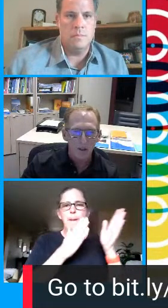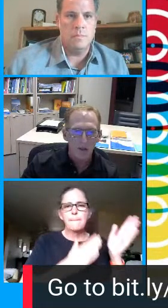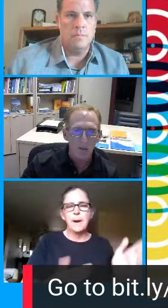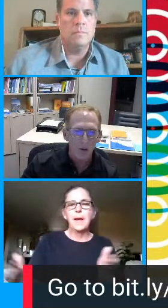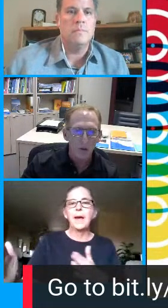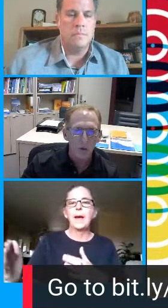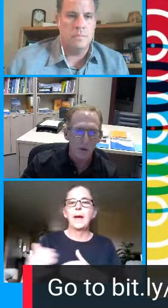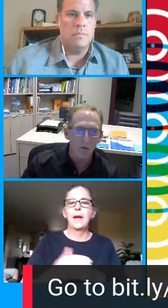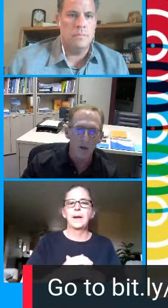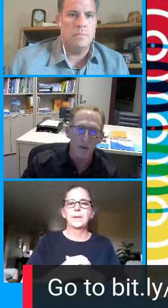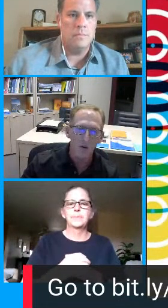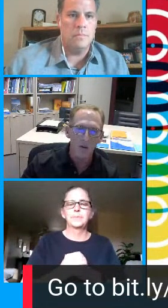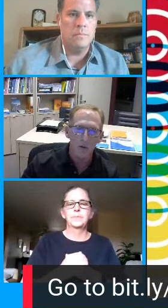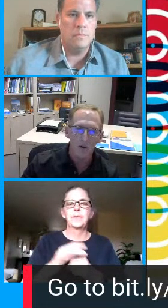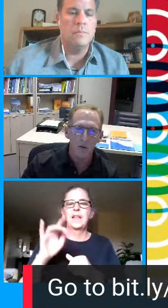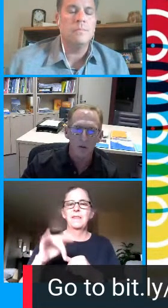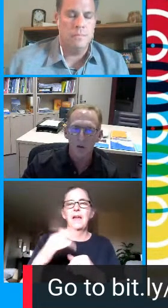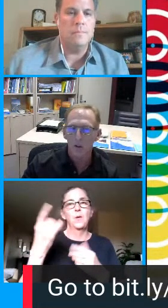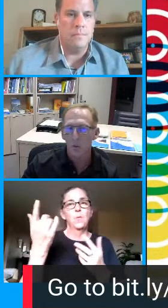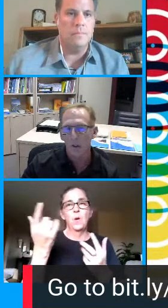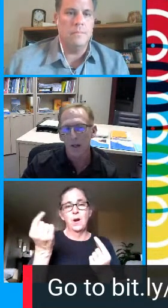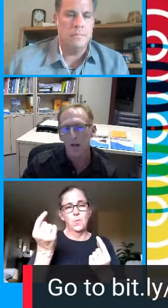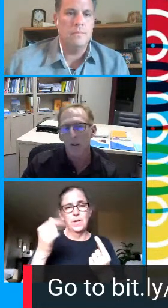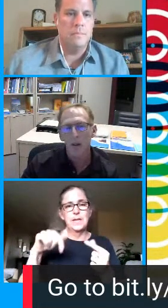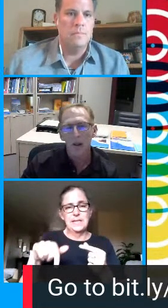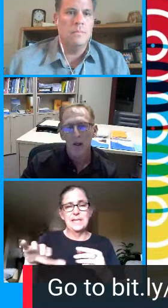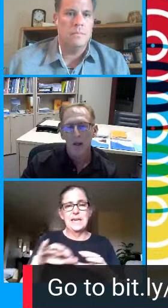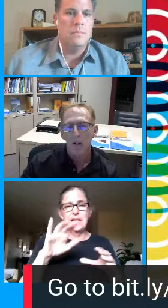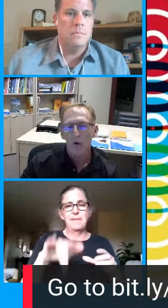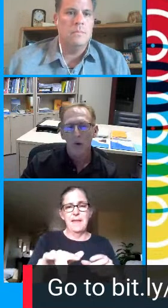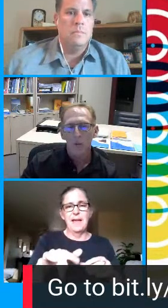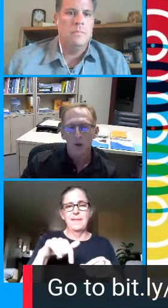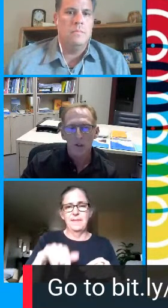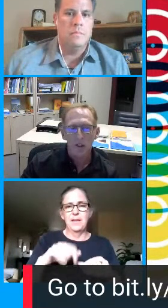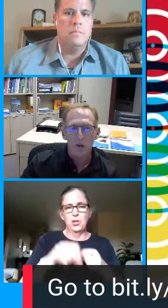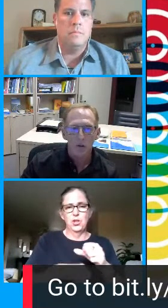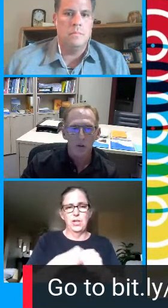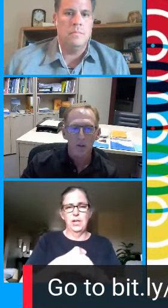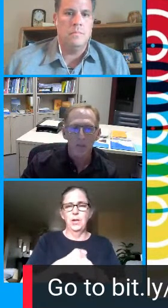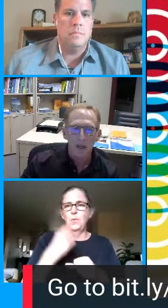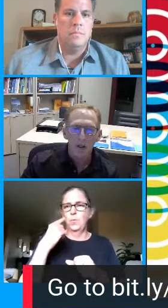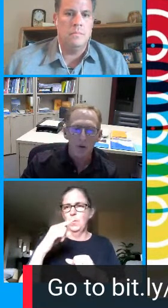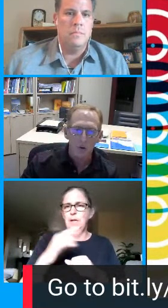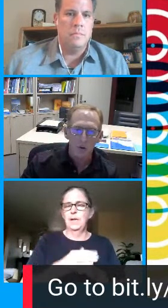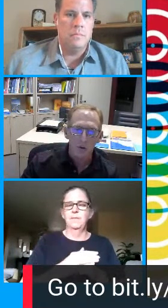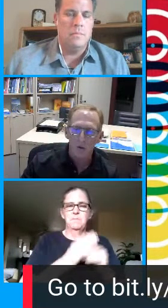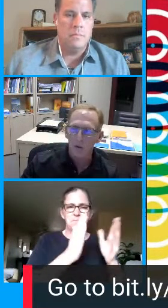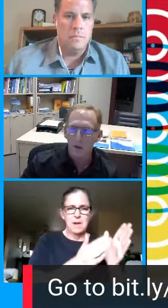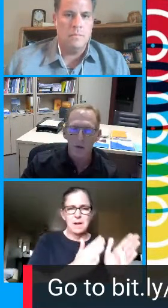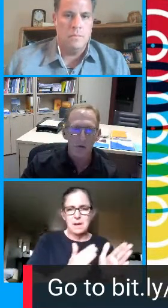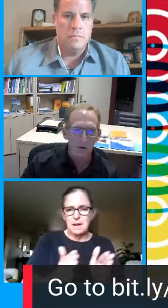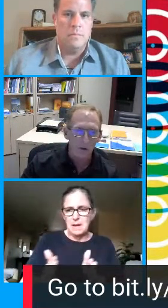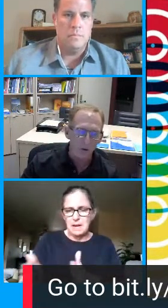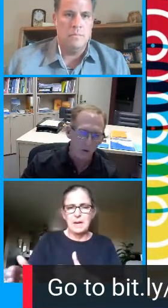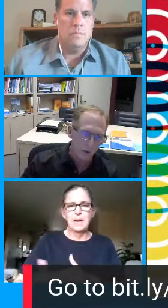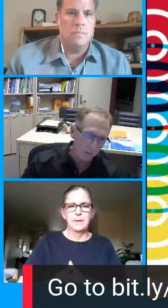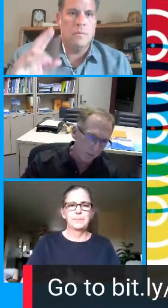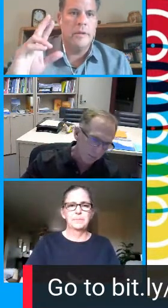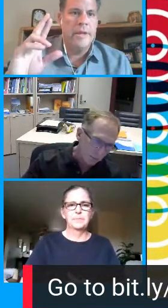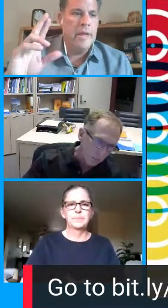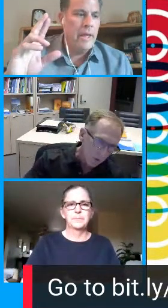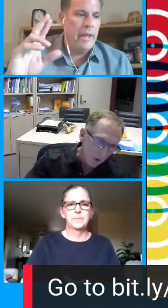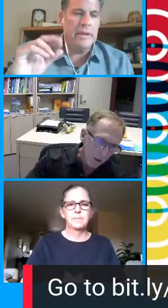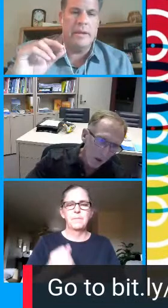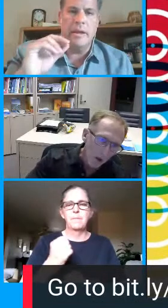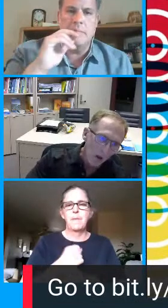tackling that that's what we've done this year we strategically plan and equipped our teachers so that they can do this uh successfully